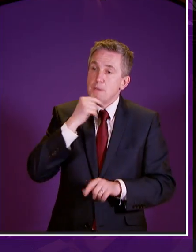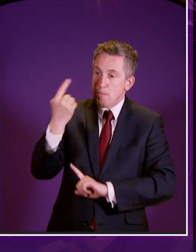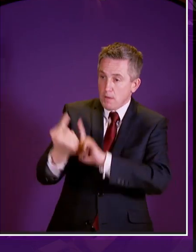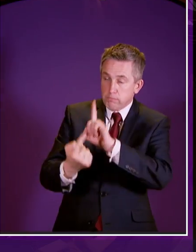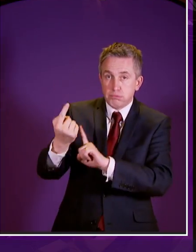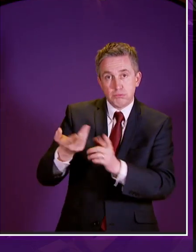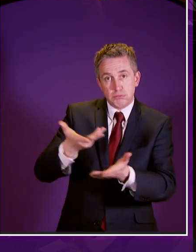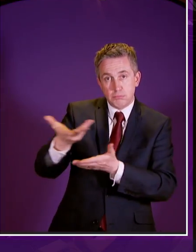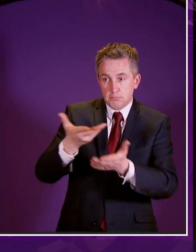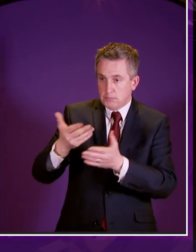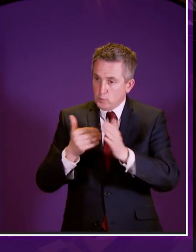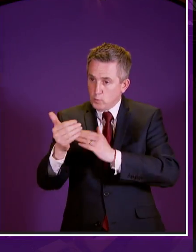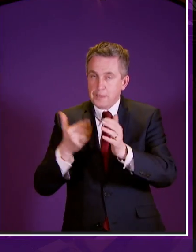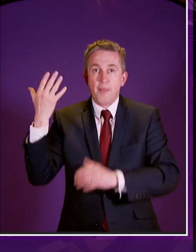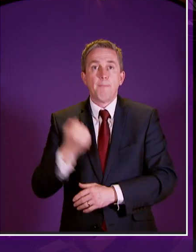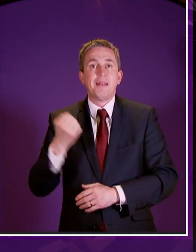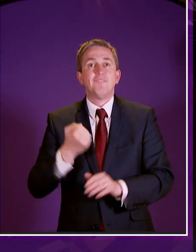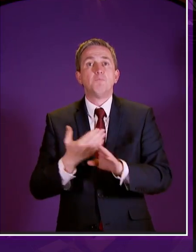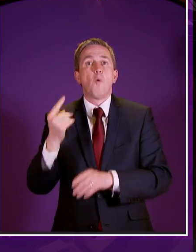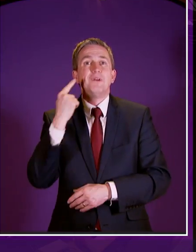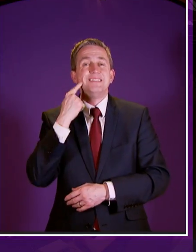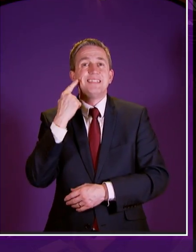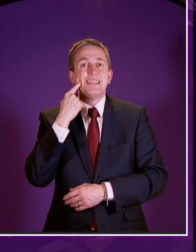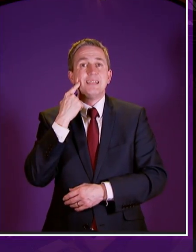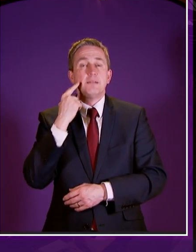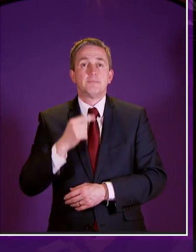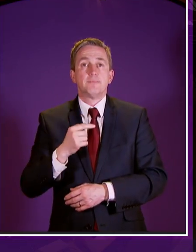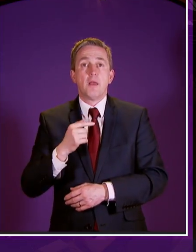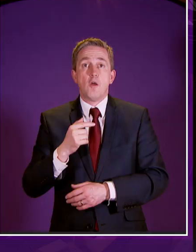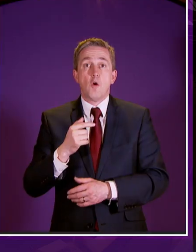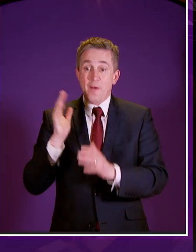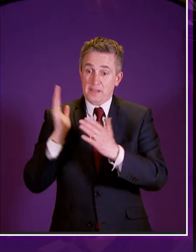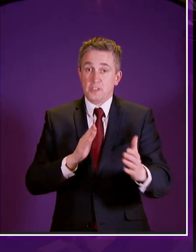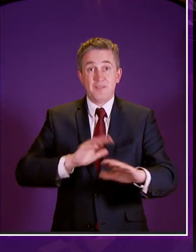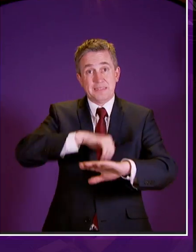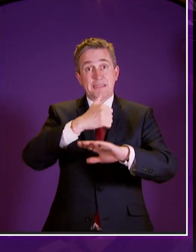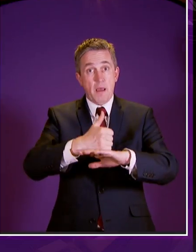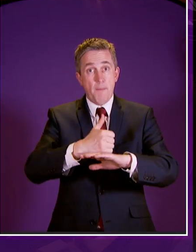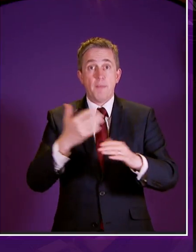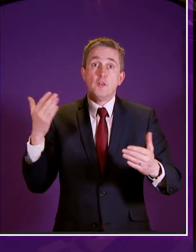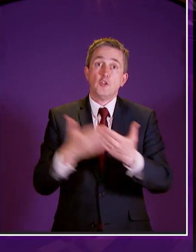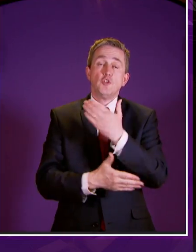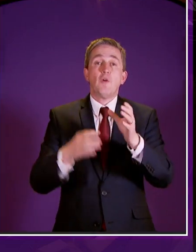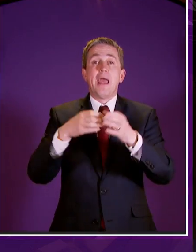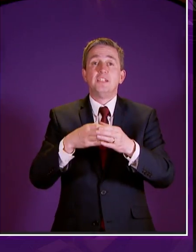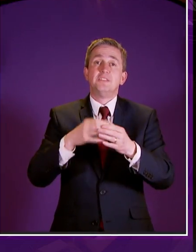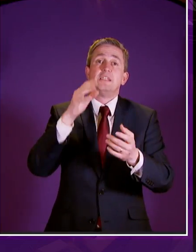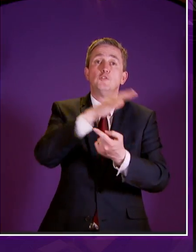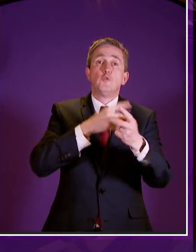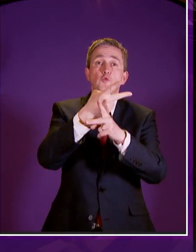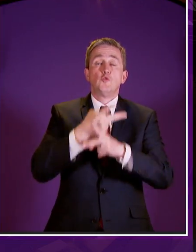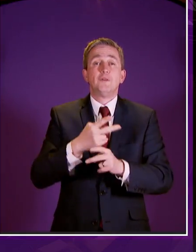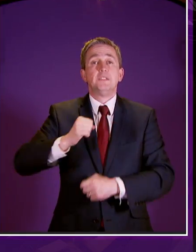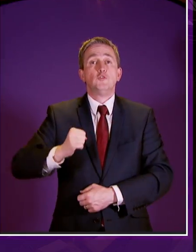what they need and are entitled to more easily when fully operational our new agency social security scotland